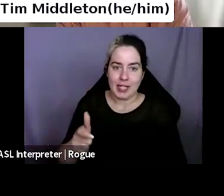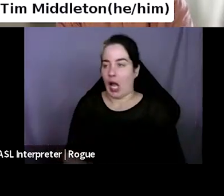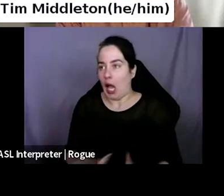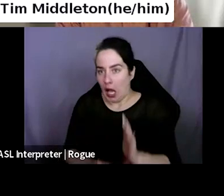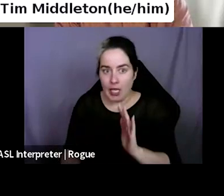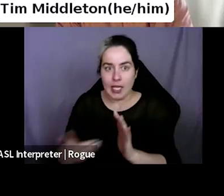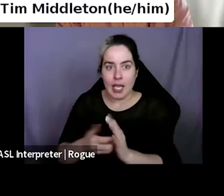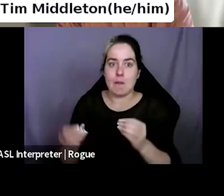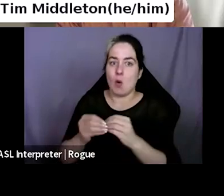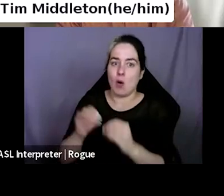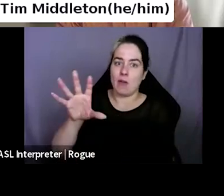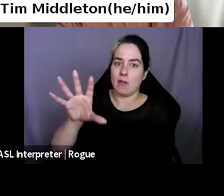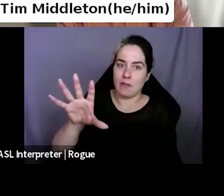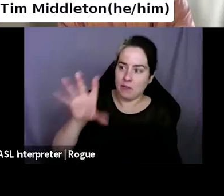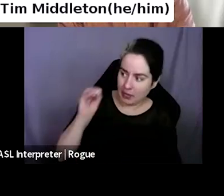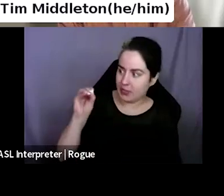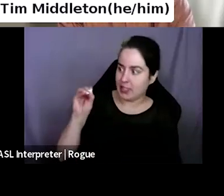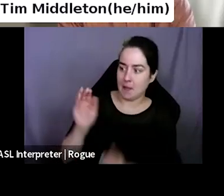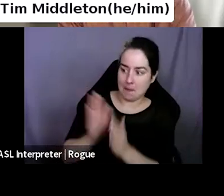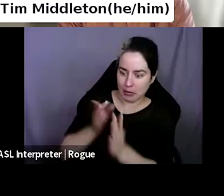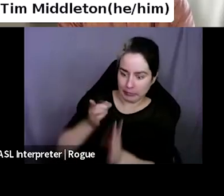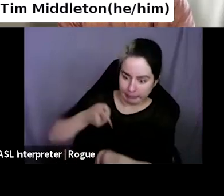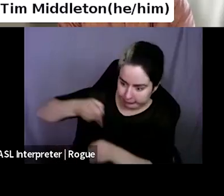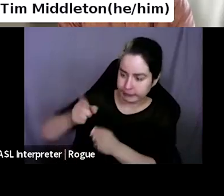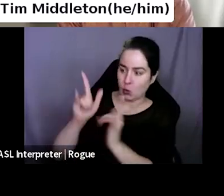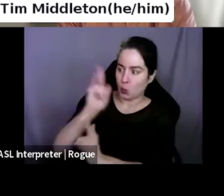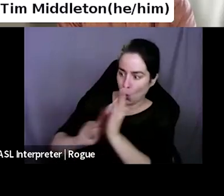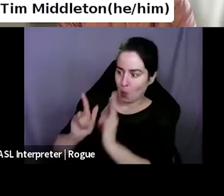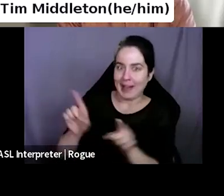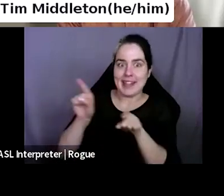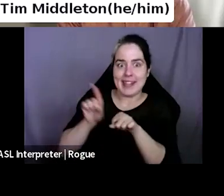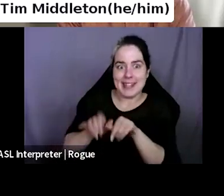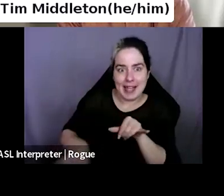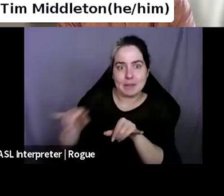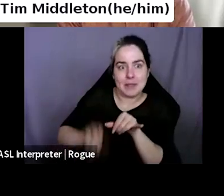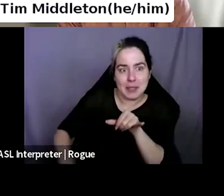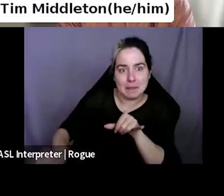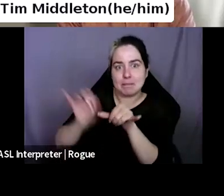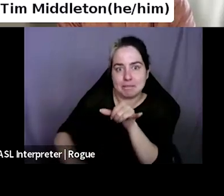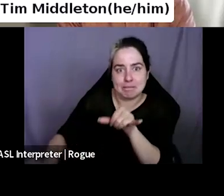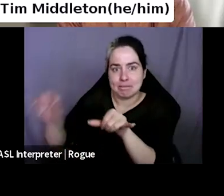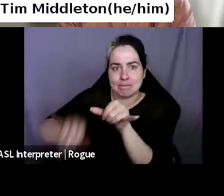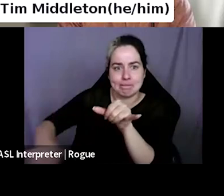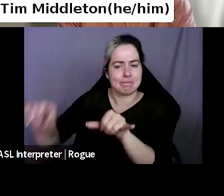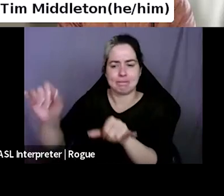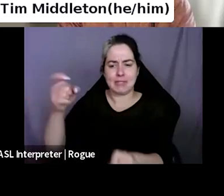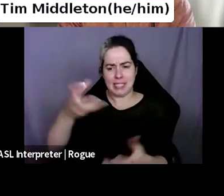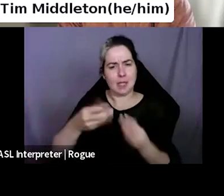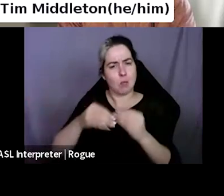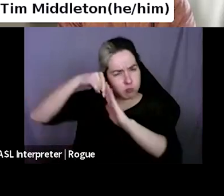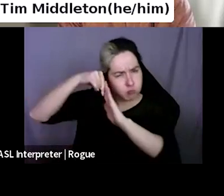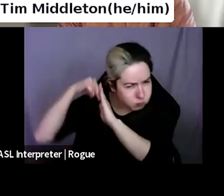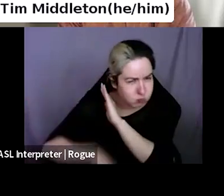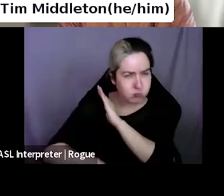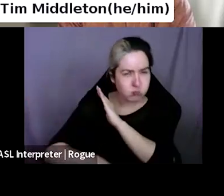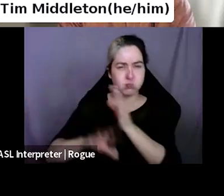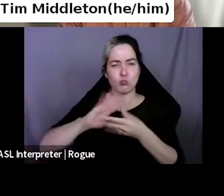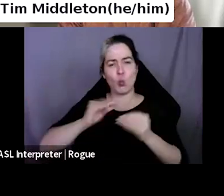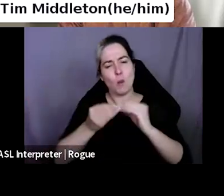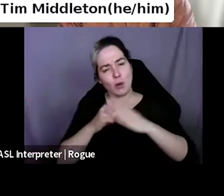I'm sorry. Um, that are all the same book. They need to be richer. They need more of a backbone. Um,